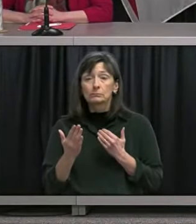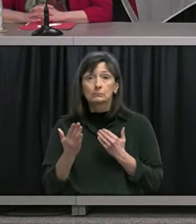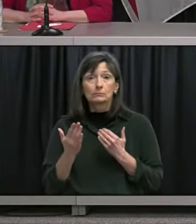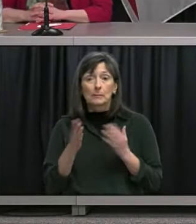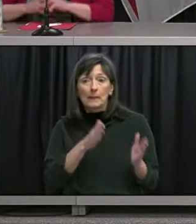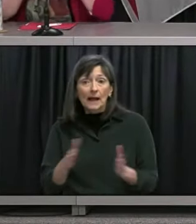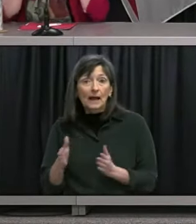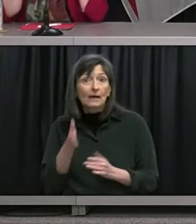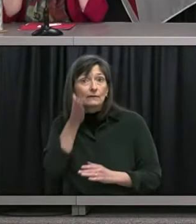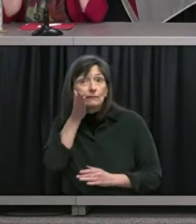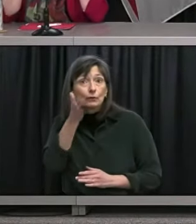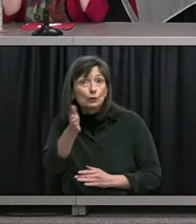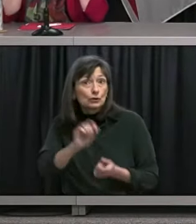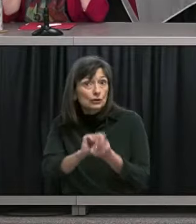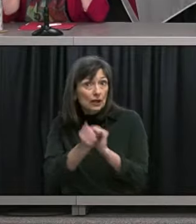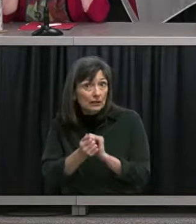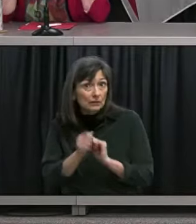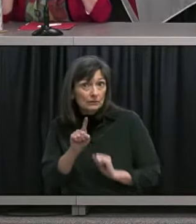bring in or don't bring in